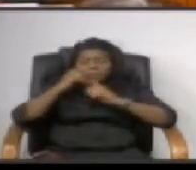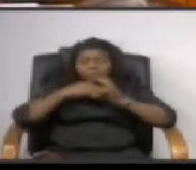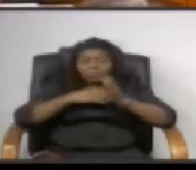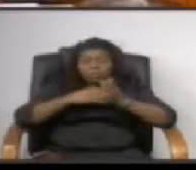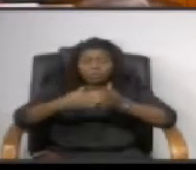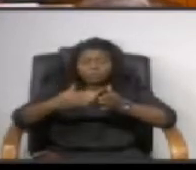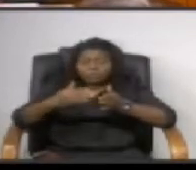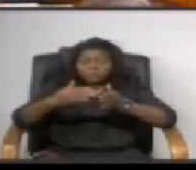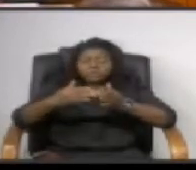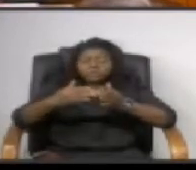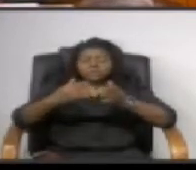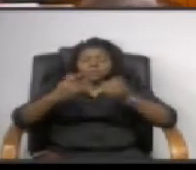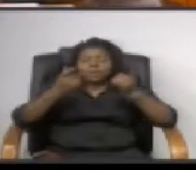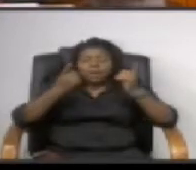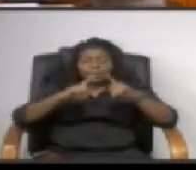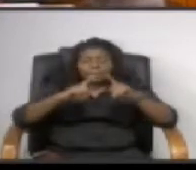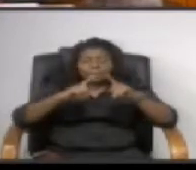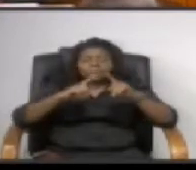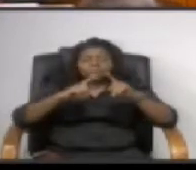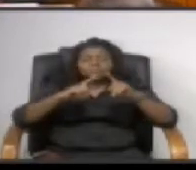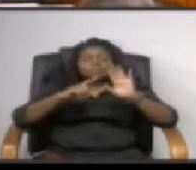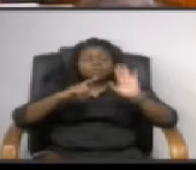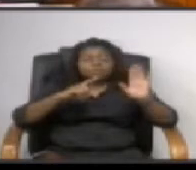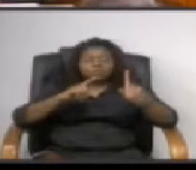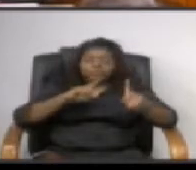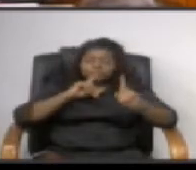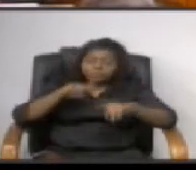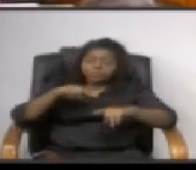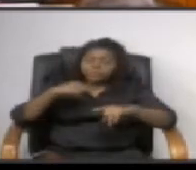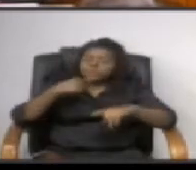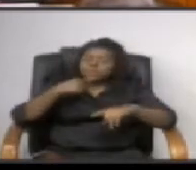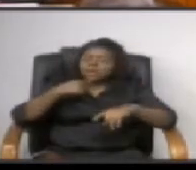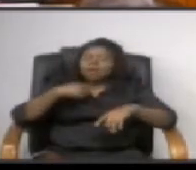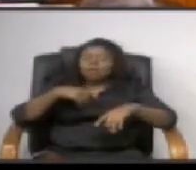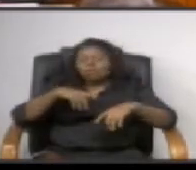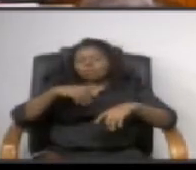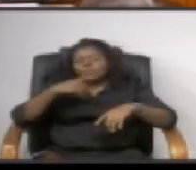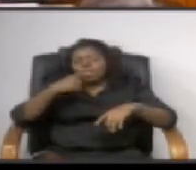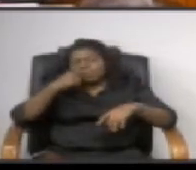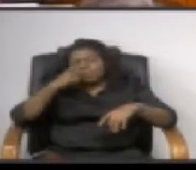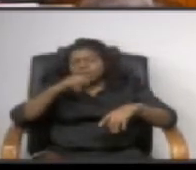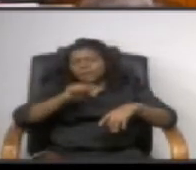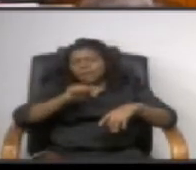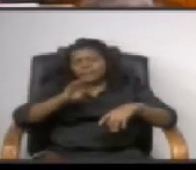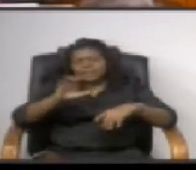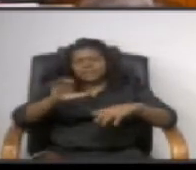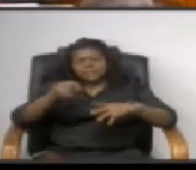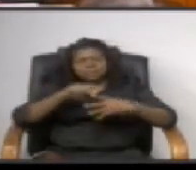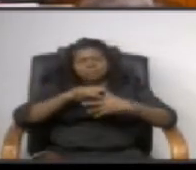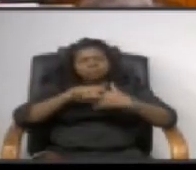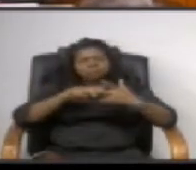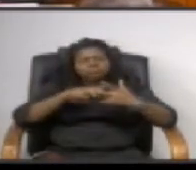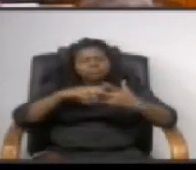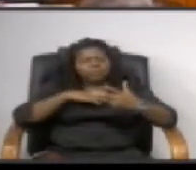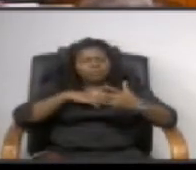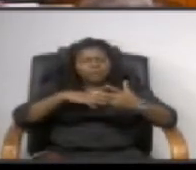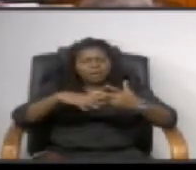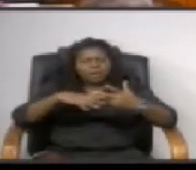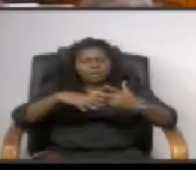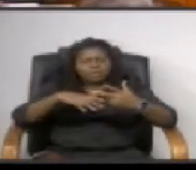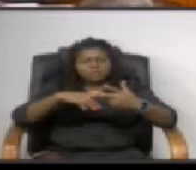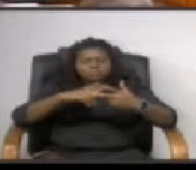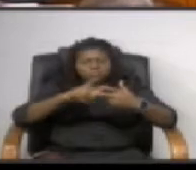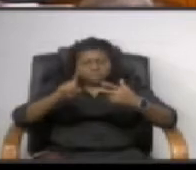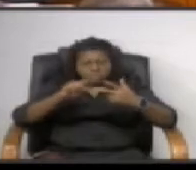will happen is that you will get a response saying well points a b and c are on are on point but